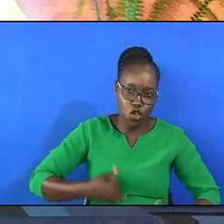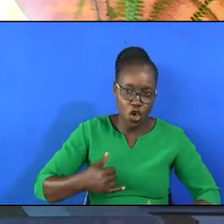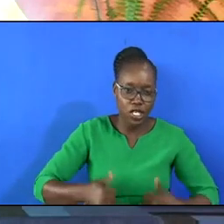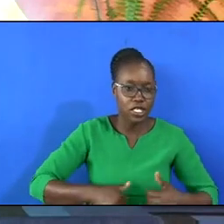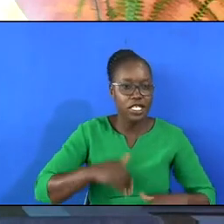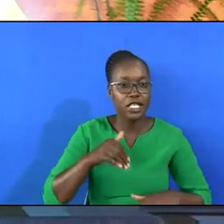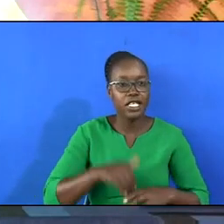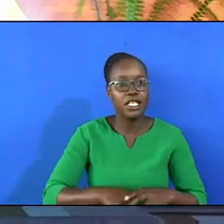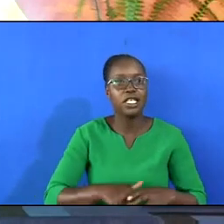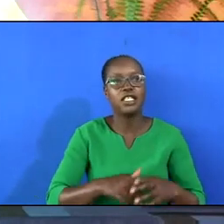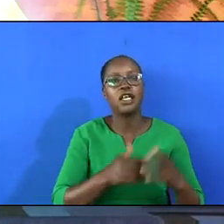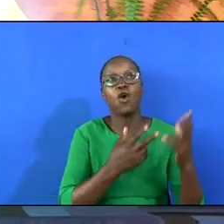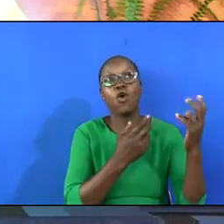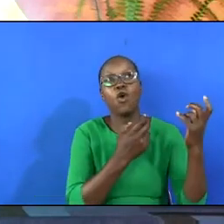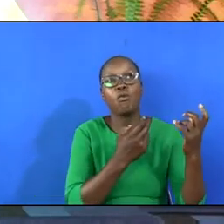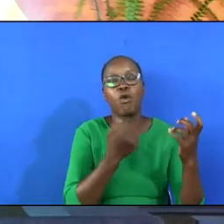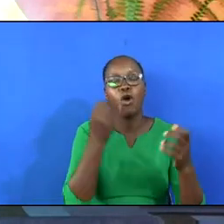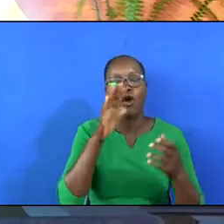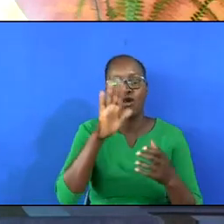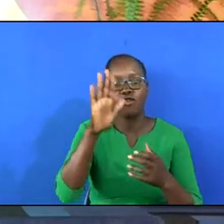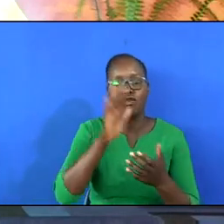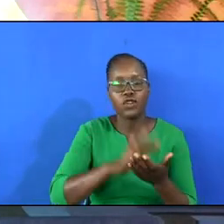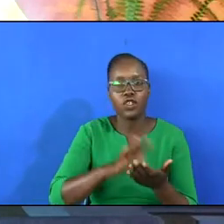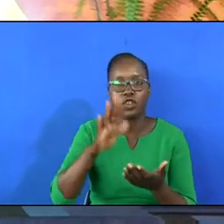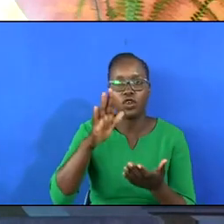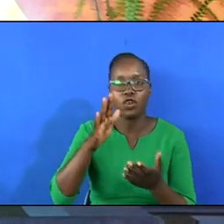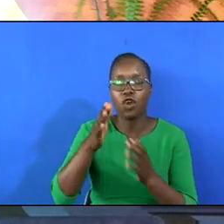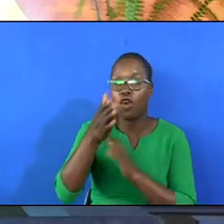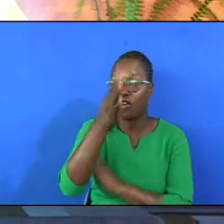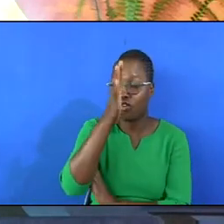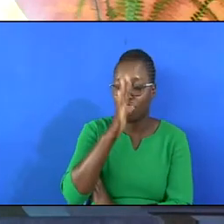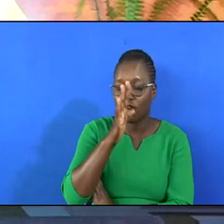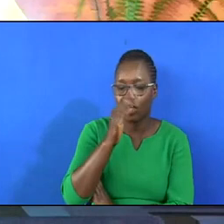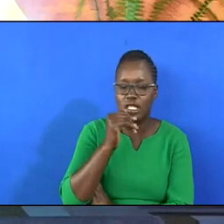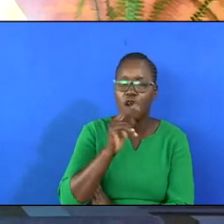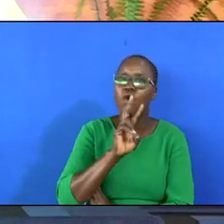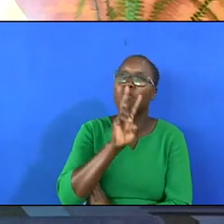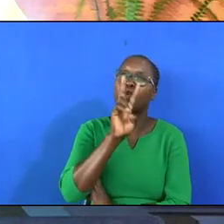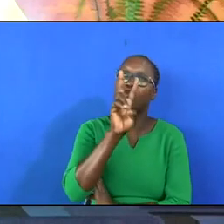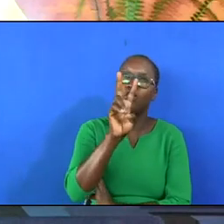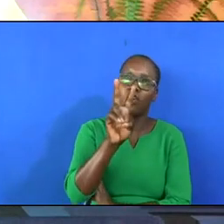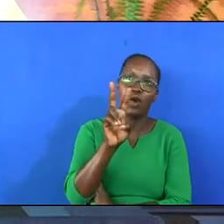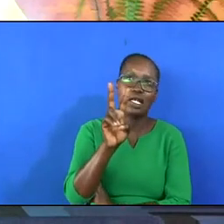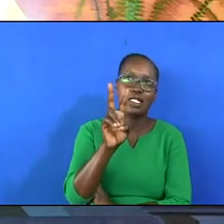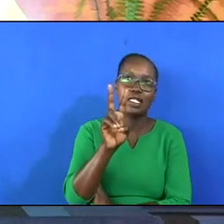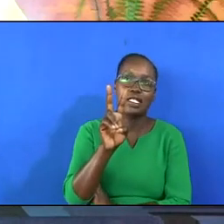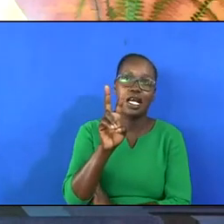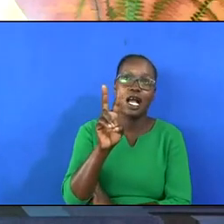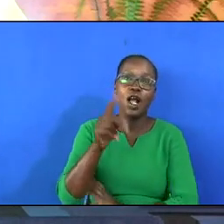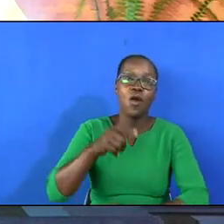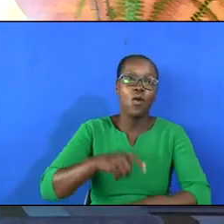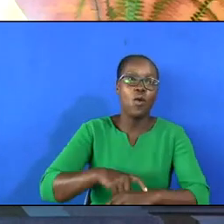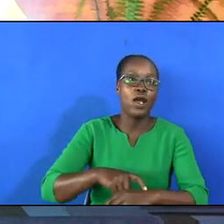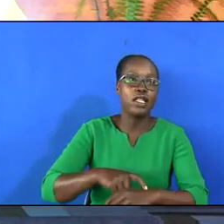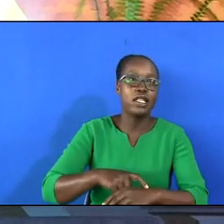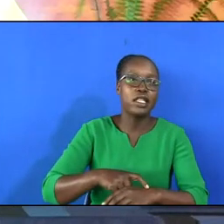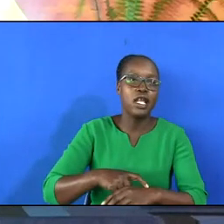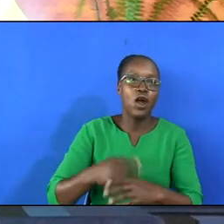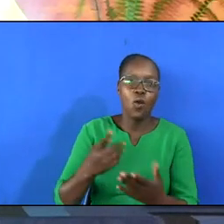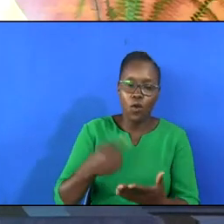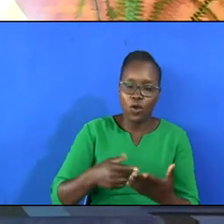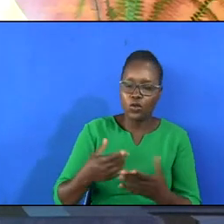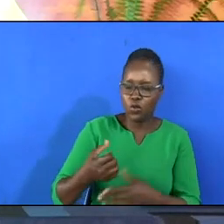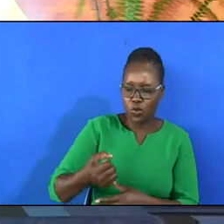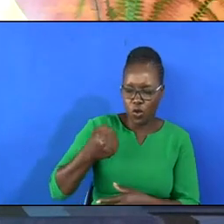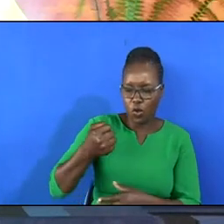rejoice in the hope of the glory of God. We look forward when what we hold by